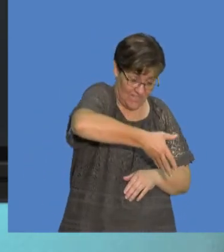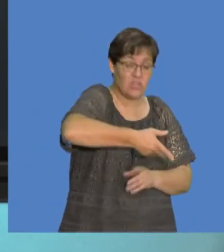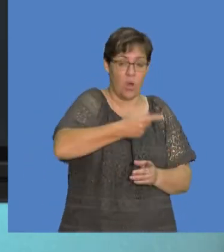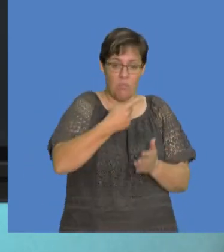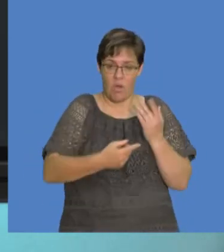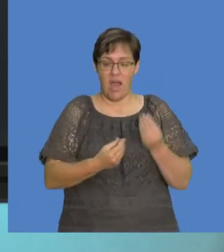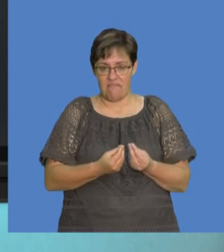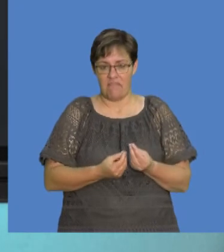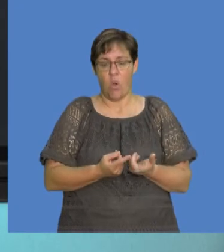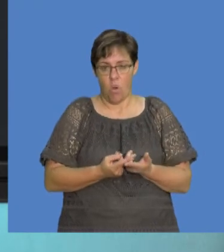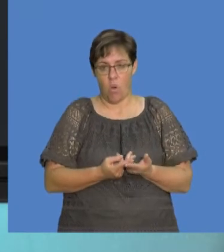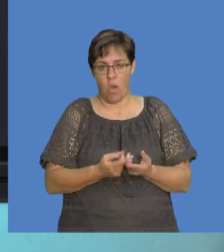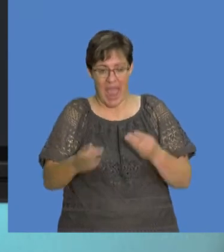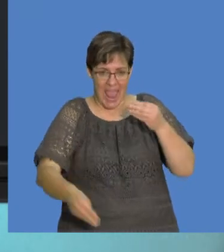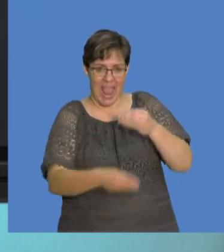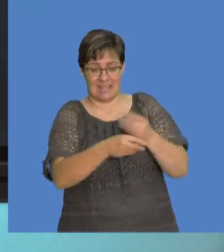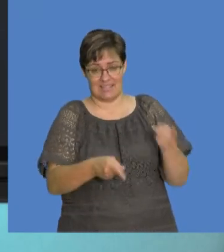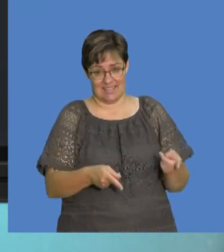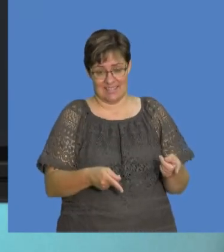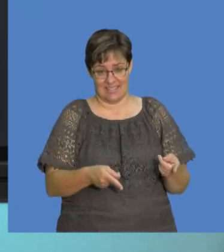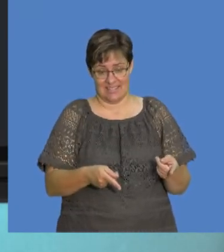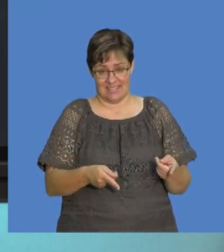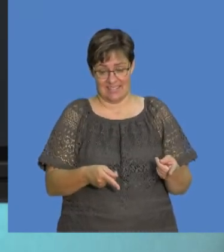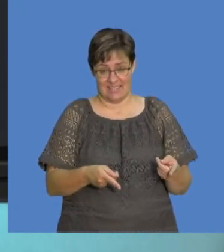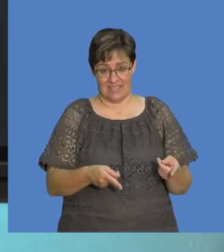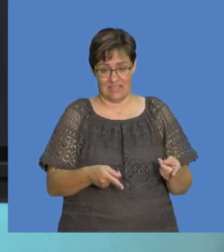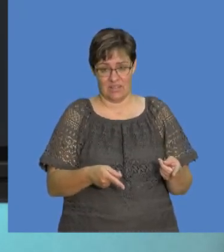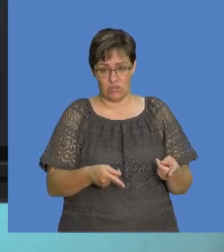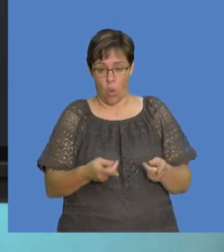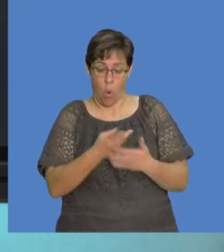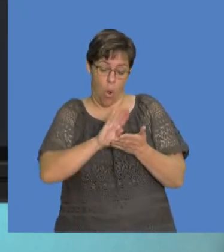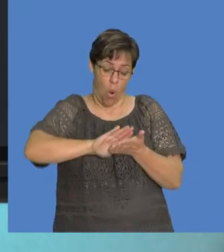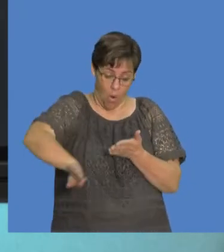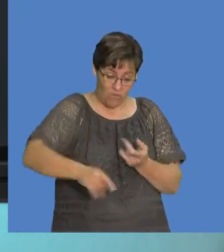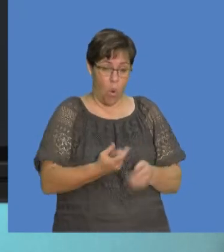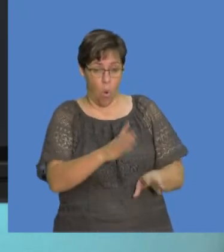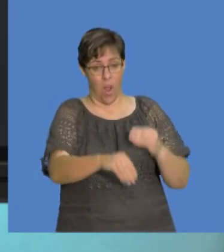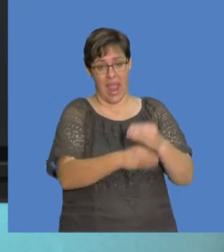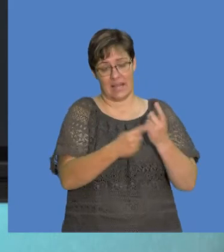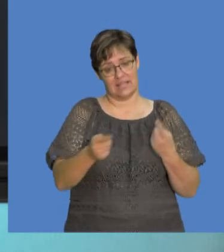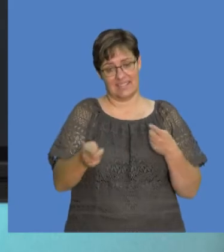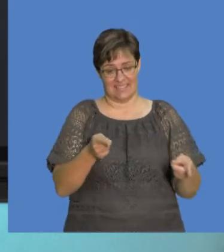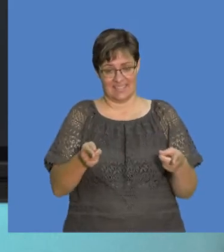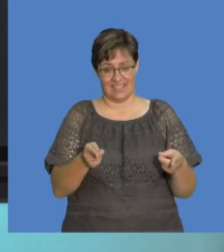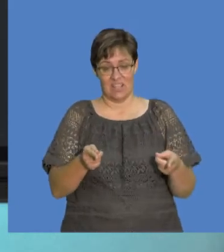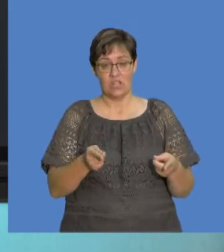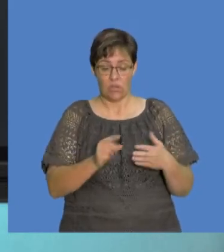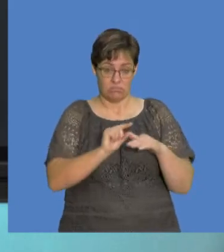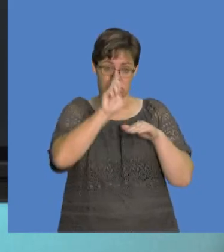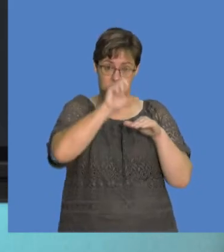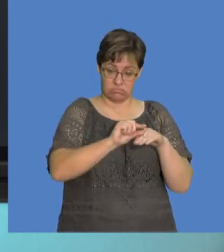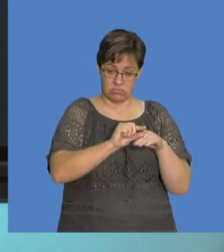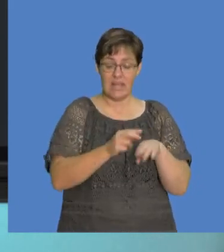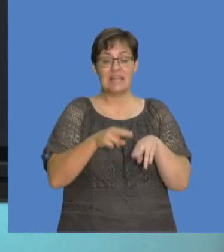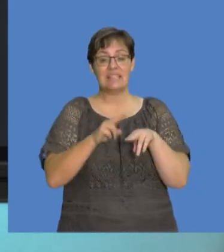get a positive charge, or electrons need to be added to it to get a negative charge. So the magnitude